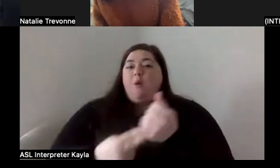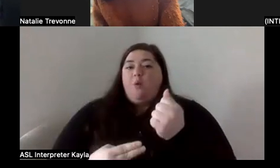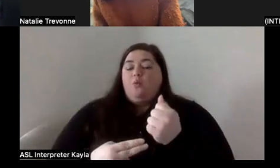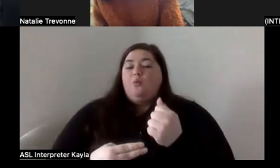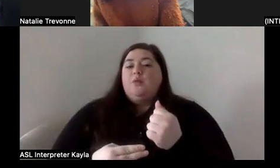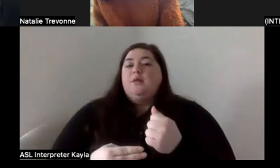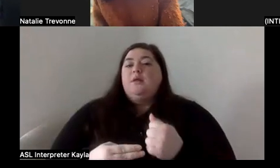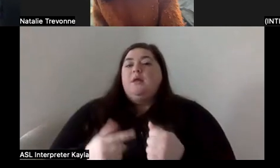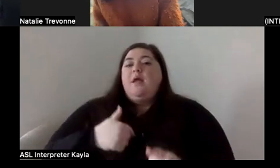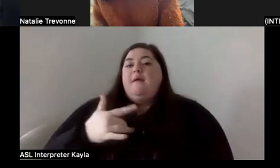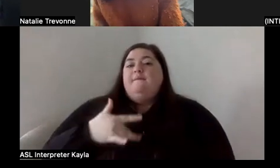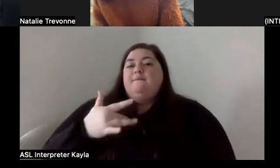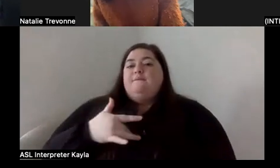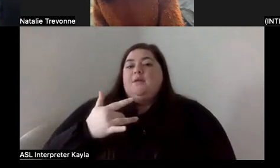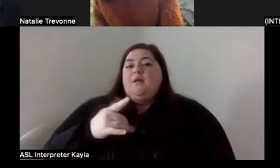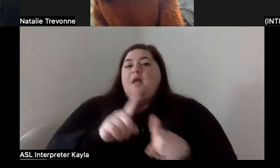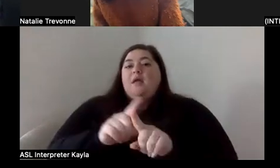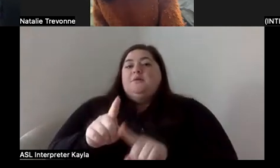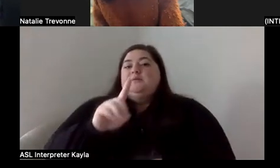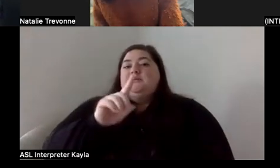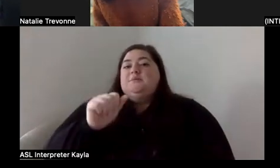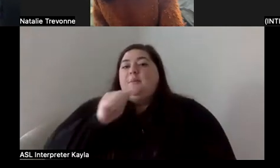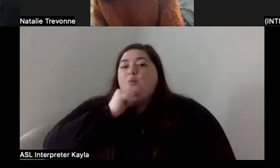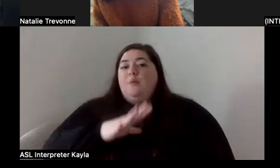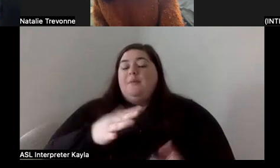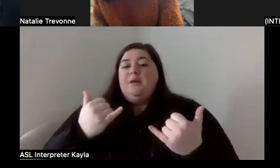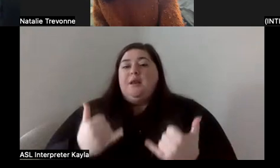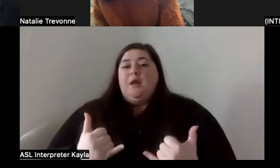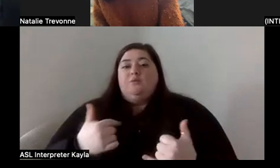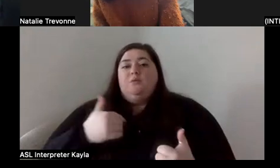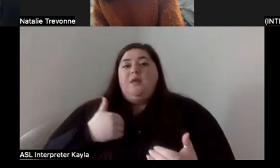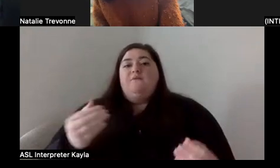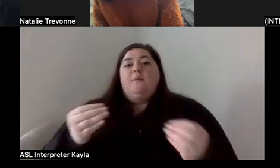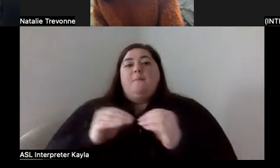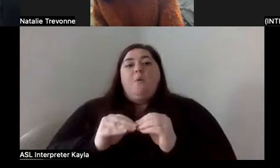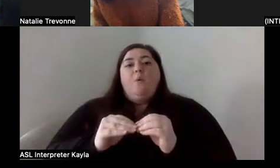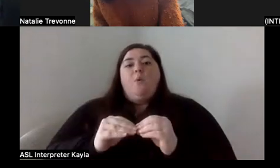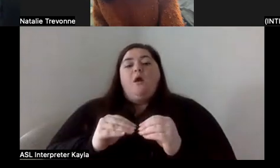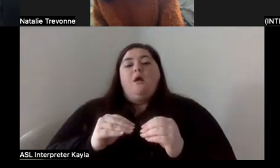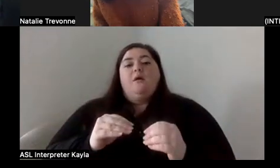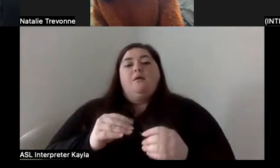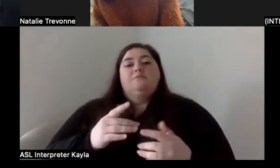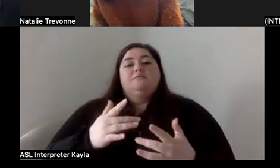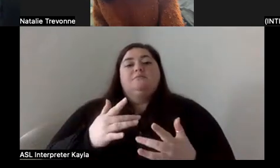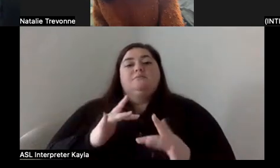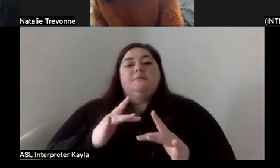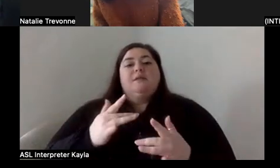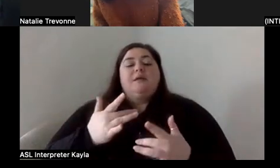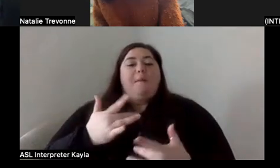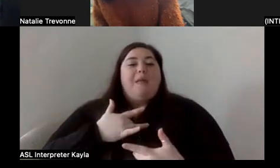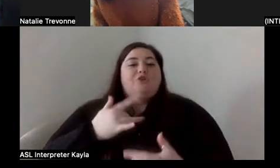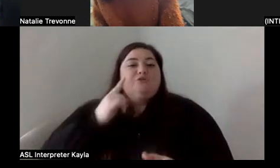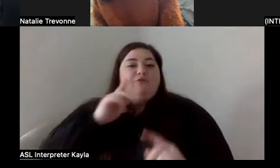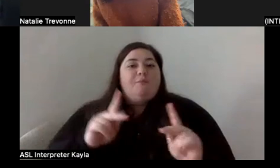you know, as a disabled woman now, I have a lot more compassion for people. I have a lot more